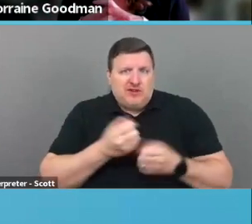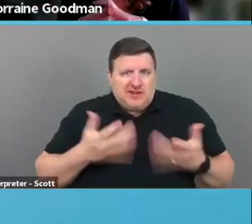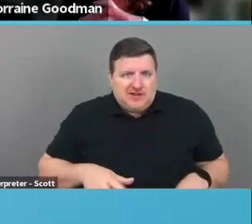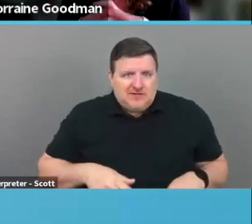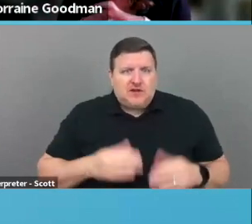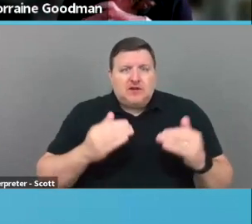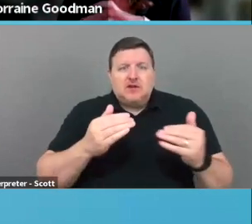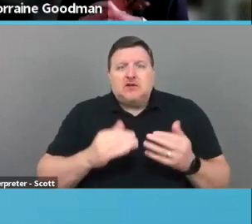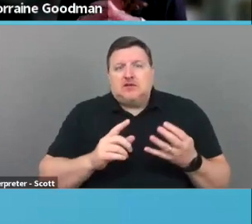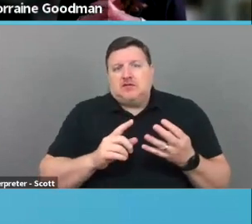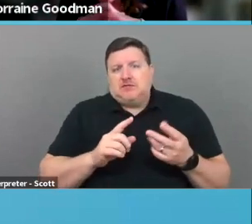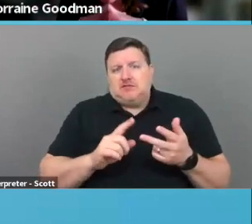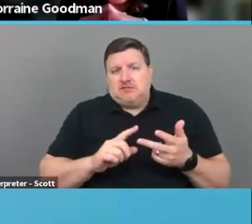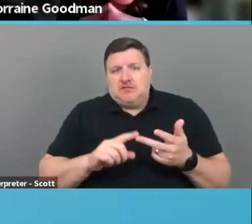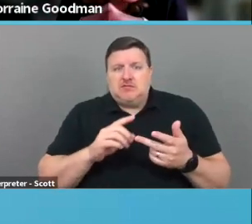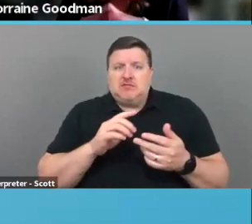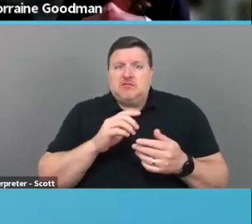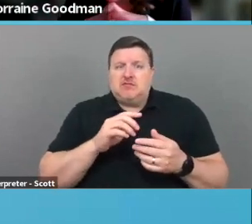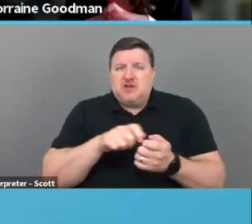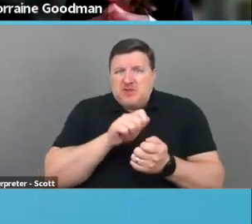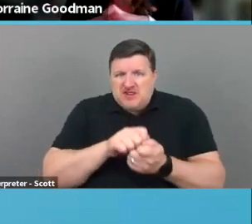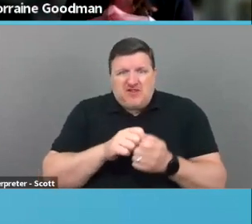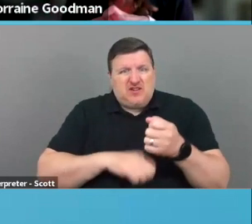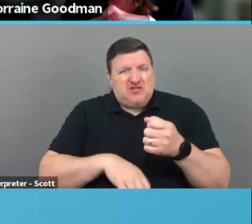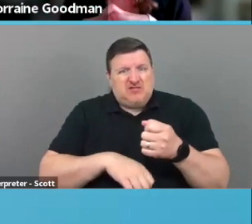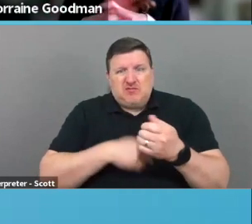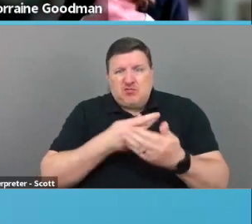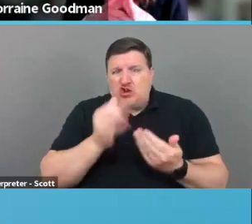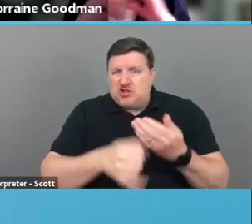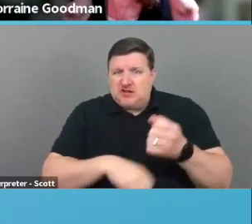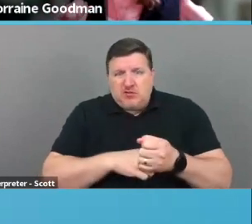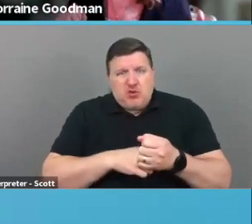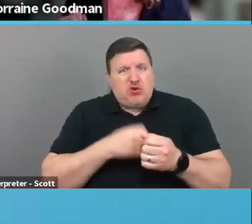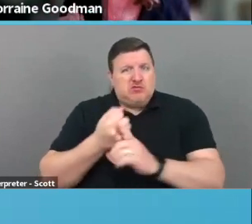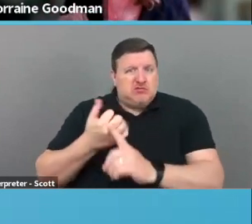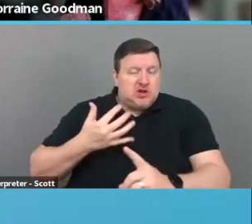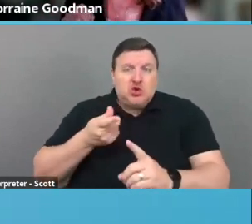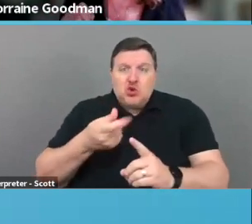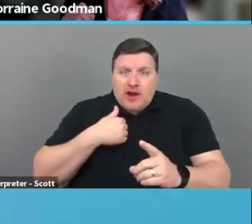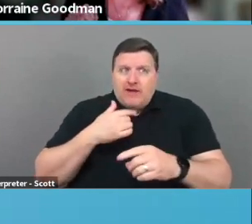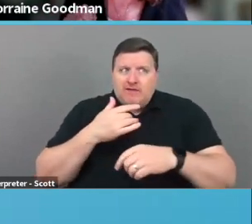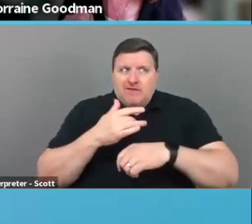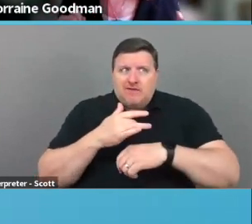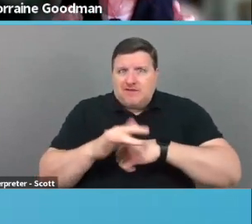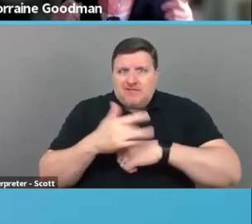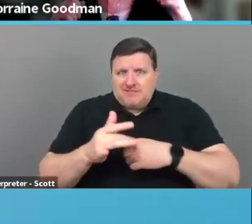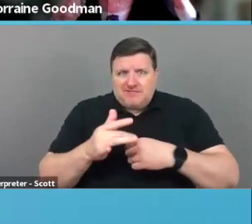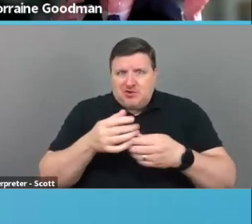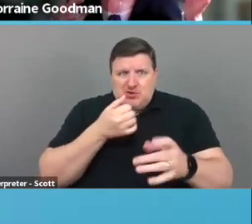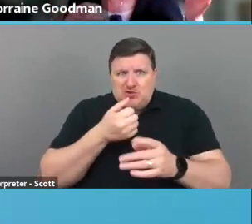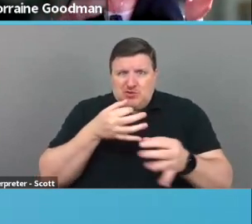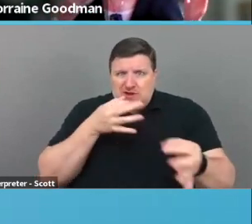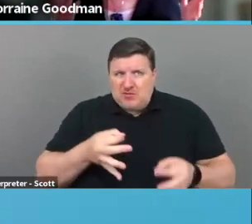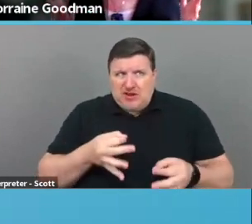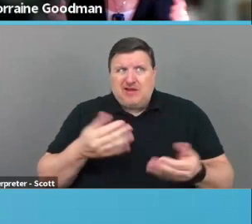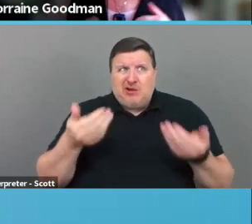Um, you know, again, notate, notate. You have room to explain, so go ahead and explain. Your